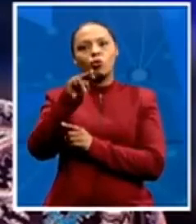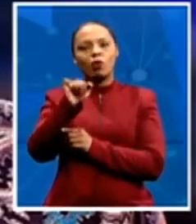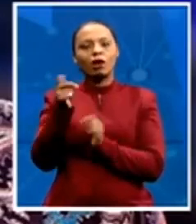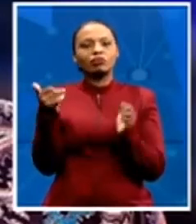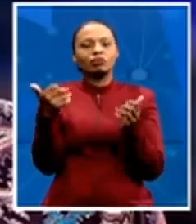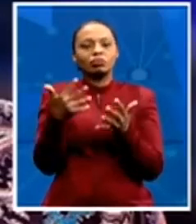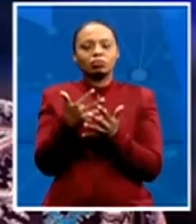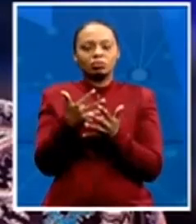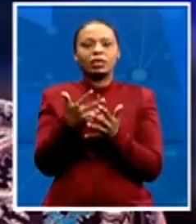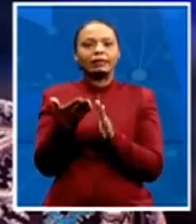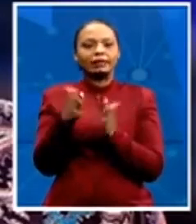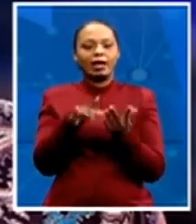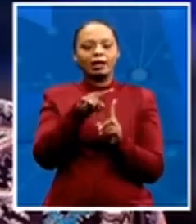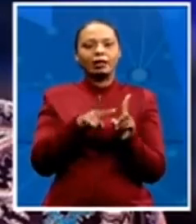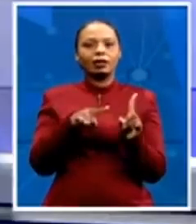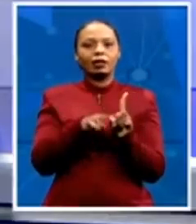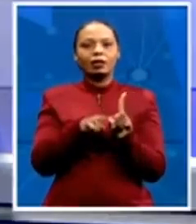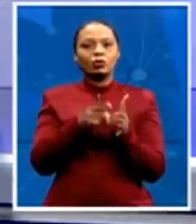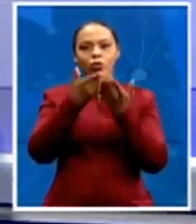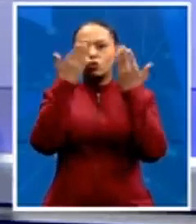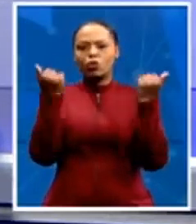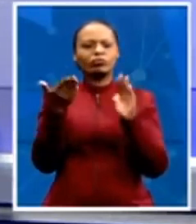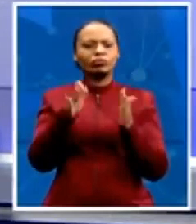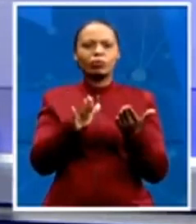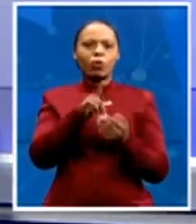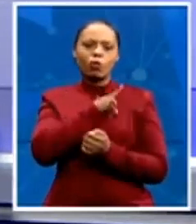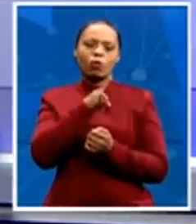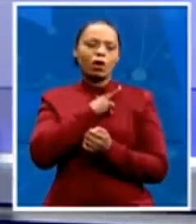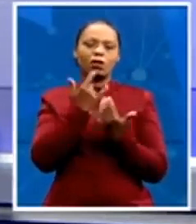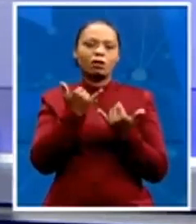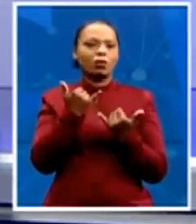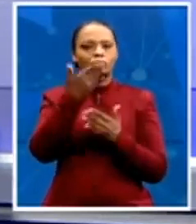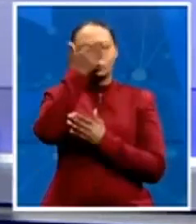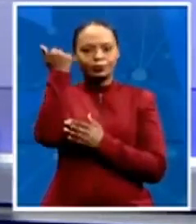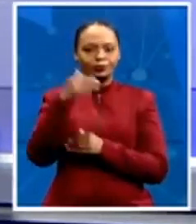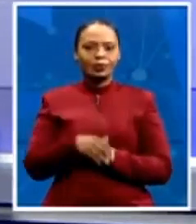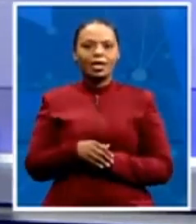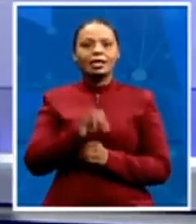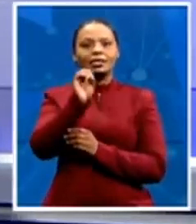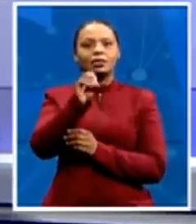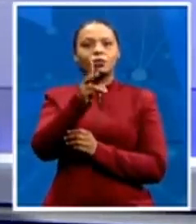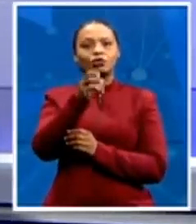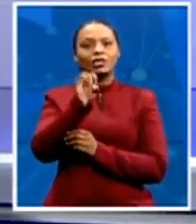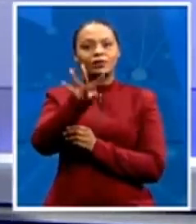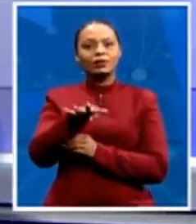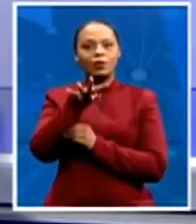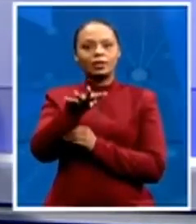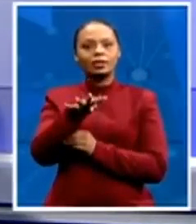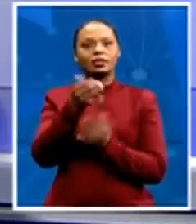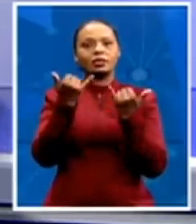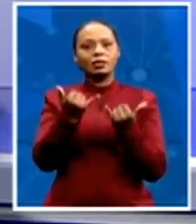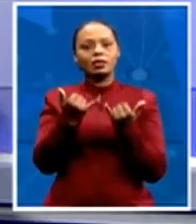known at this stage. Now, in September 2014, a guest house belonging to the Synagogue Church of All Nations in